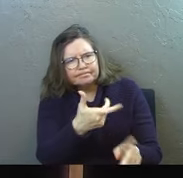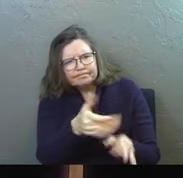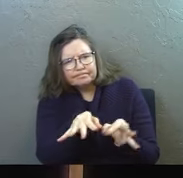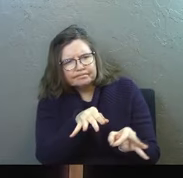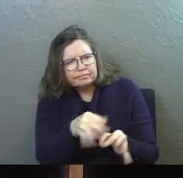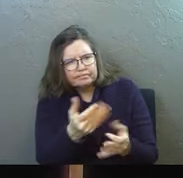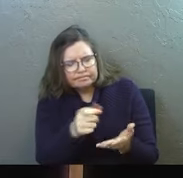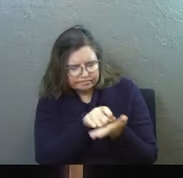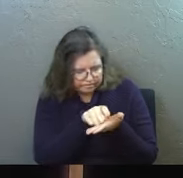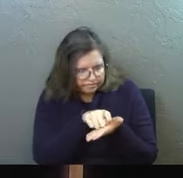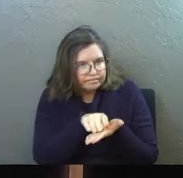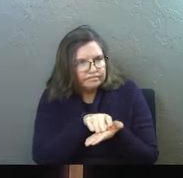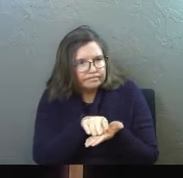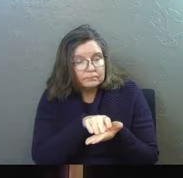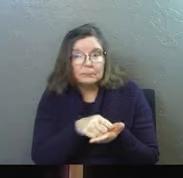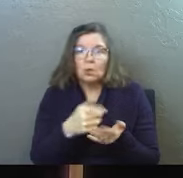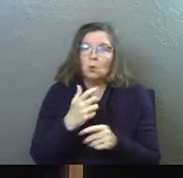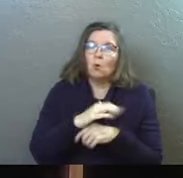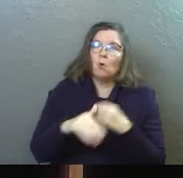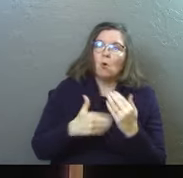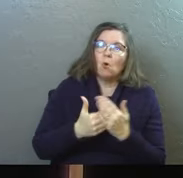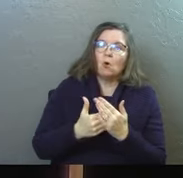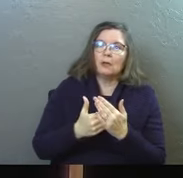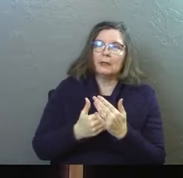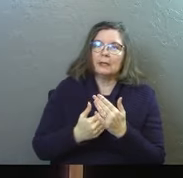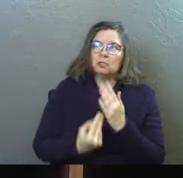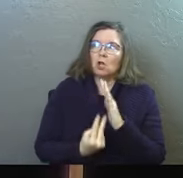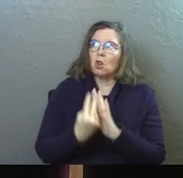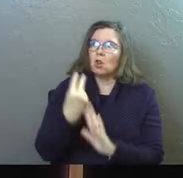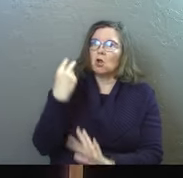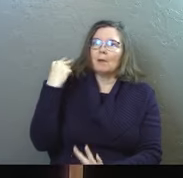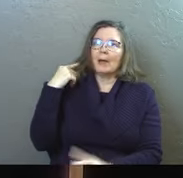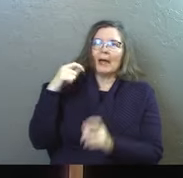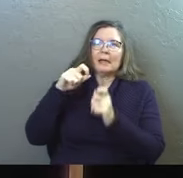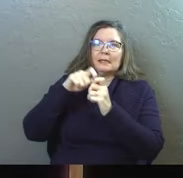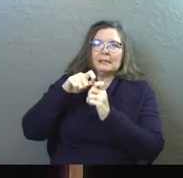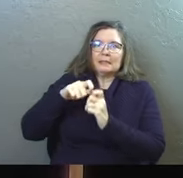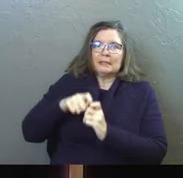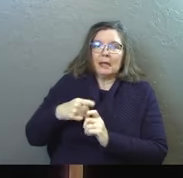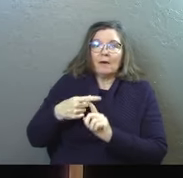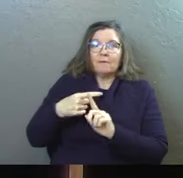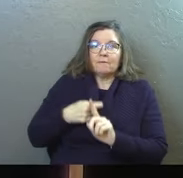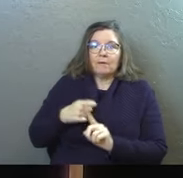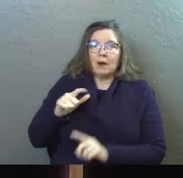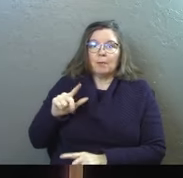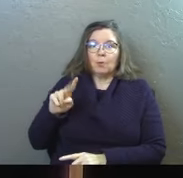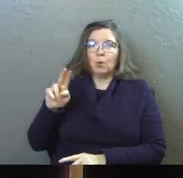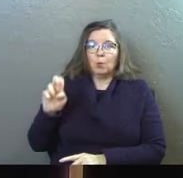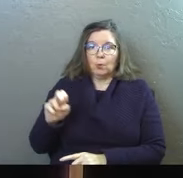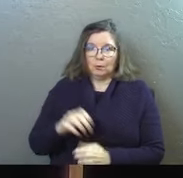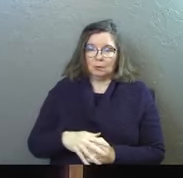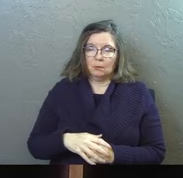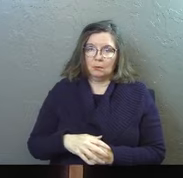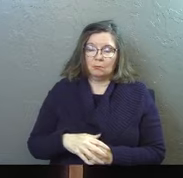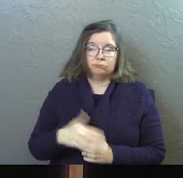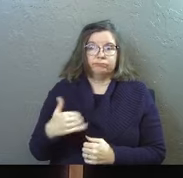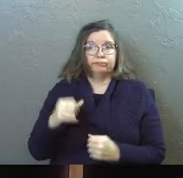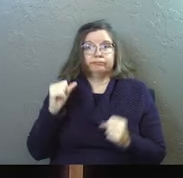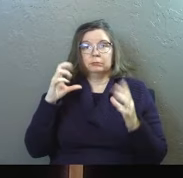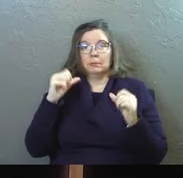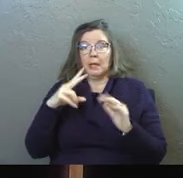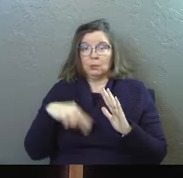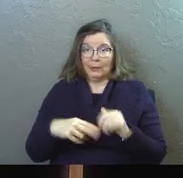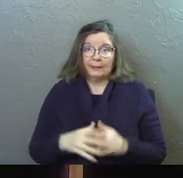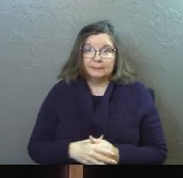happened. And so you get all this kind of looking back detail from Luke. It's an amazing